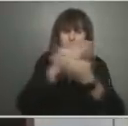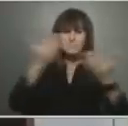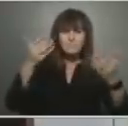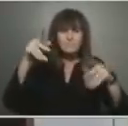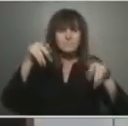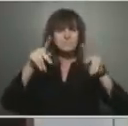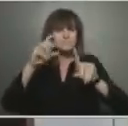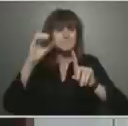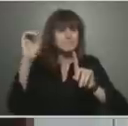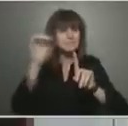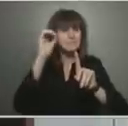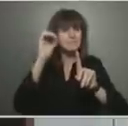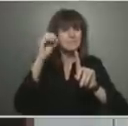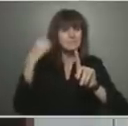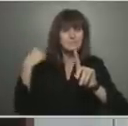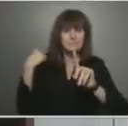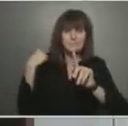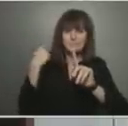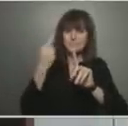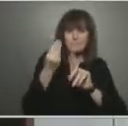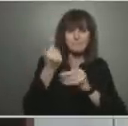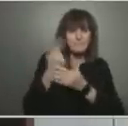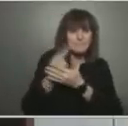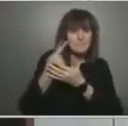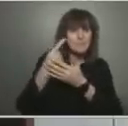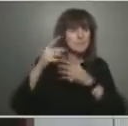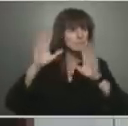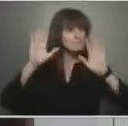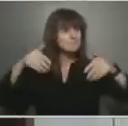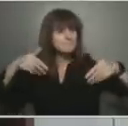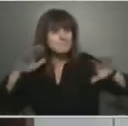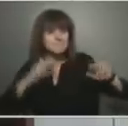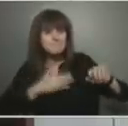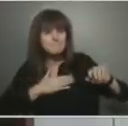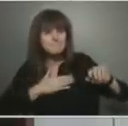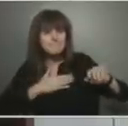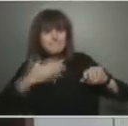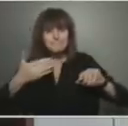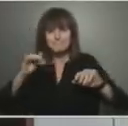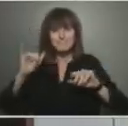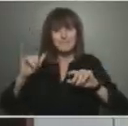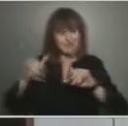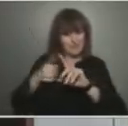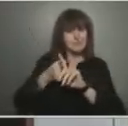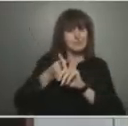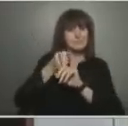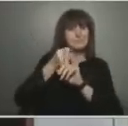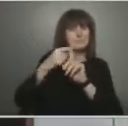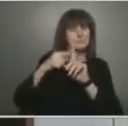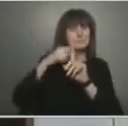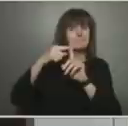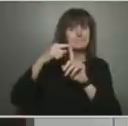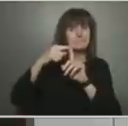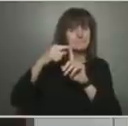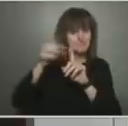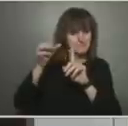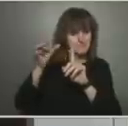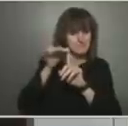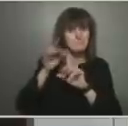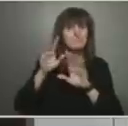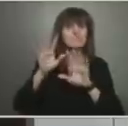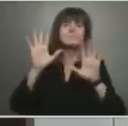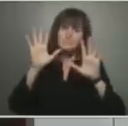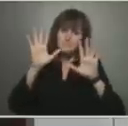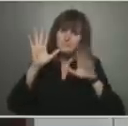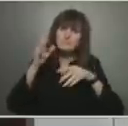are having an impact. Our health care indicators suggest a general improvement in the COVID-19 situation in the province, with the